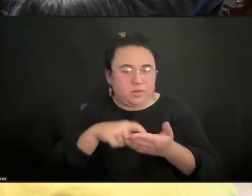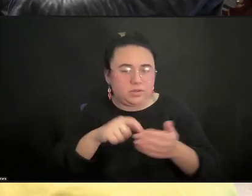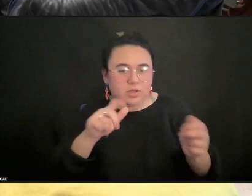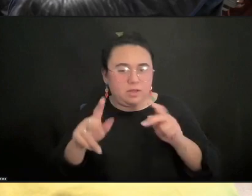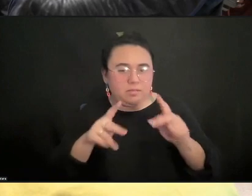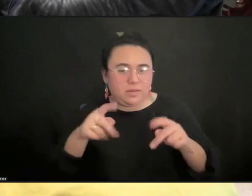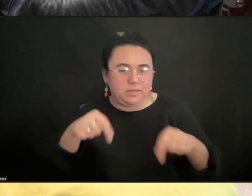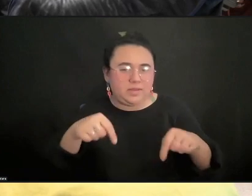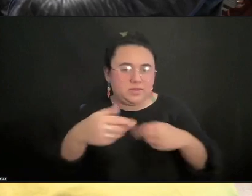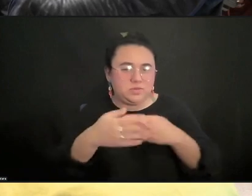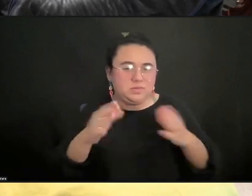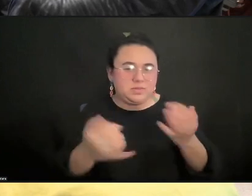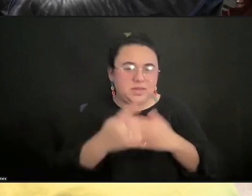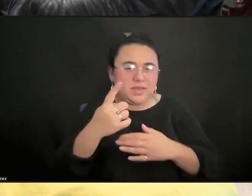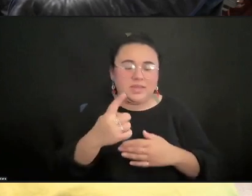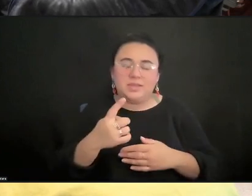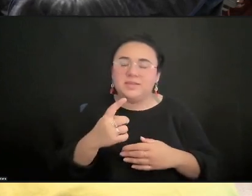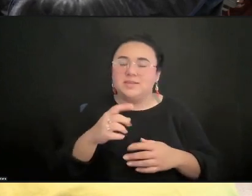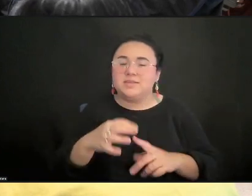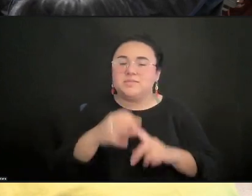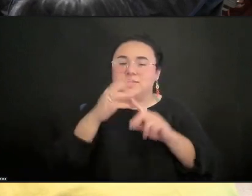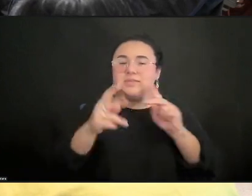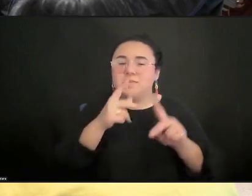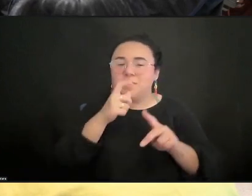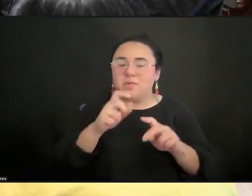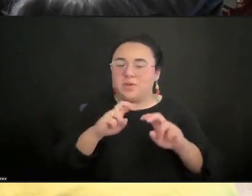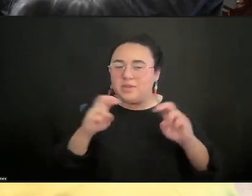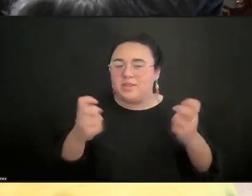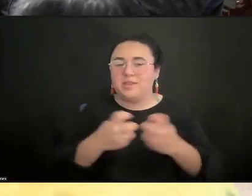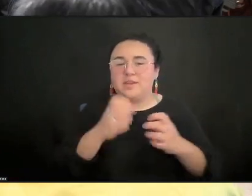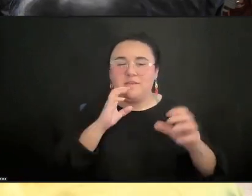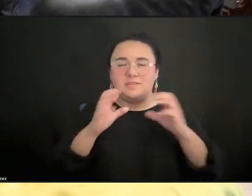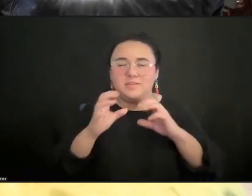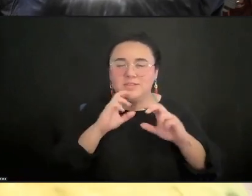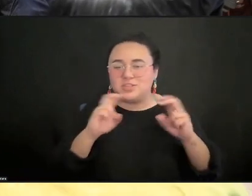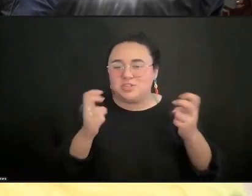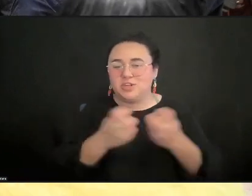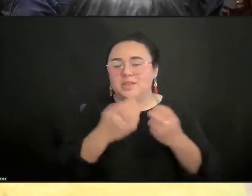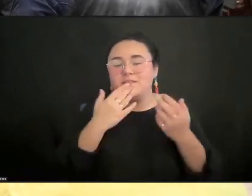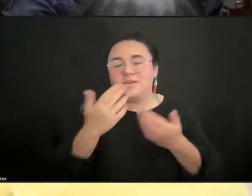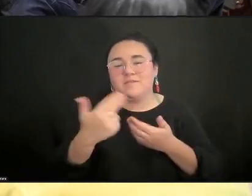braved the conversation circle. So thank you all very much for joining us.